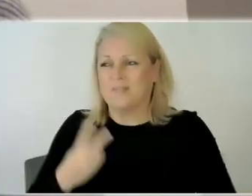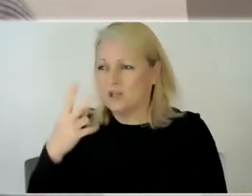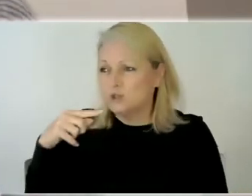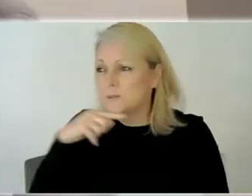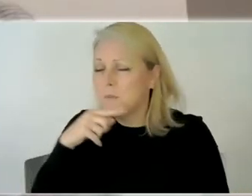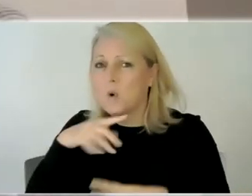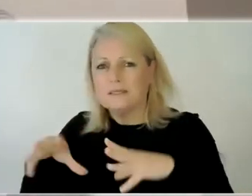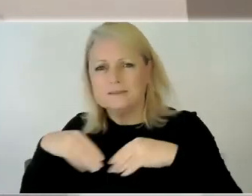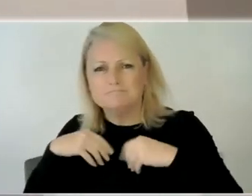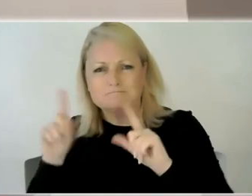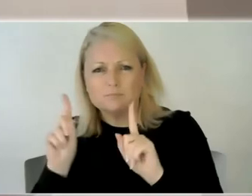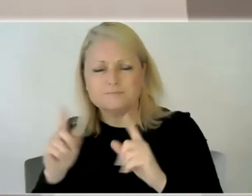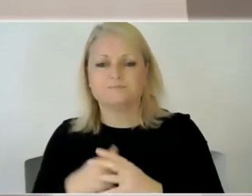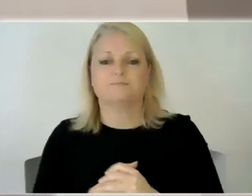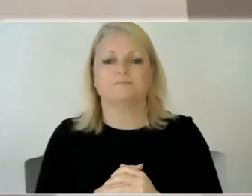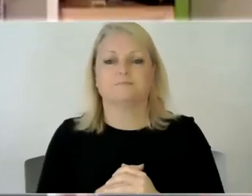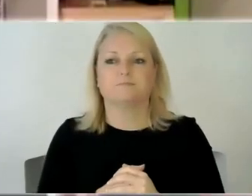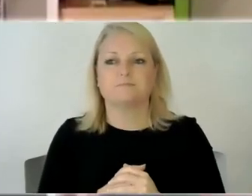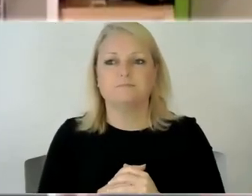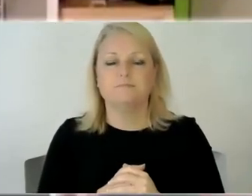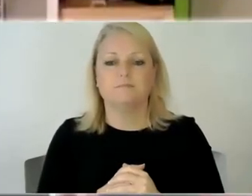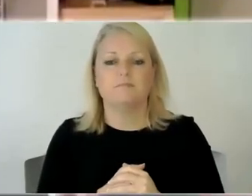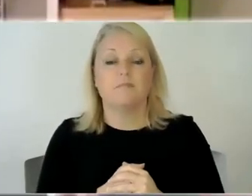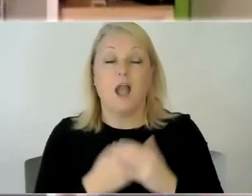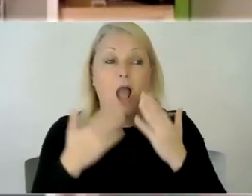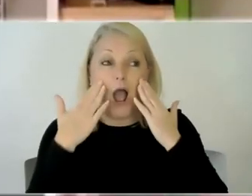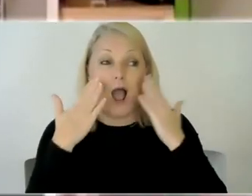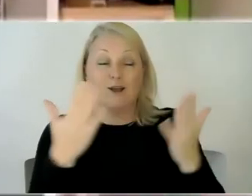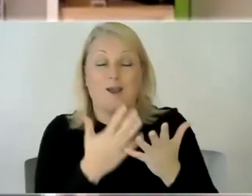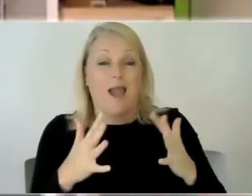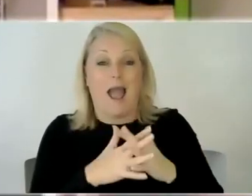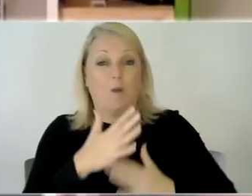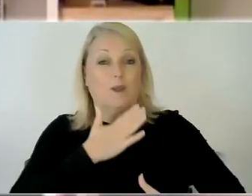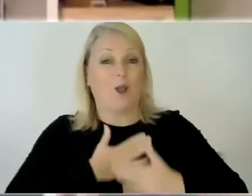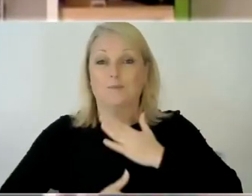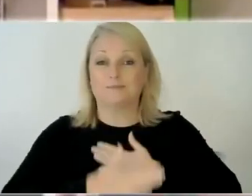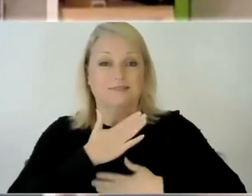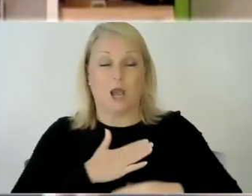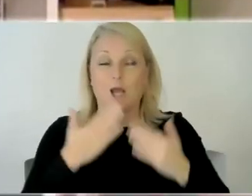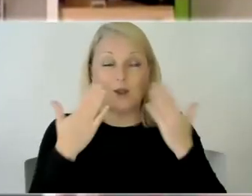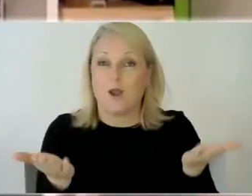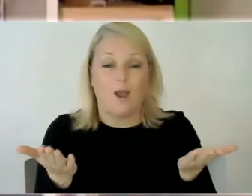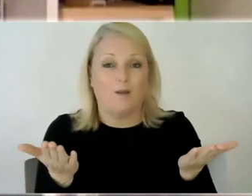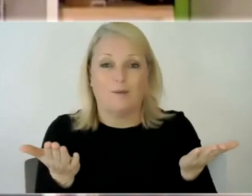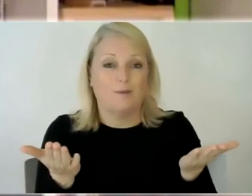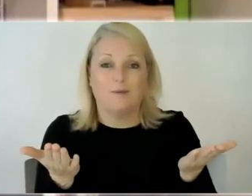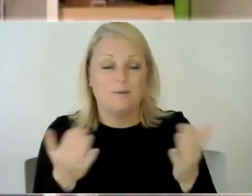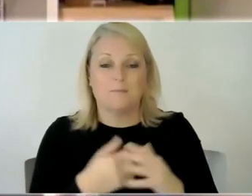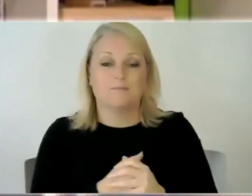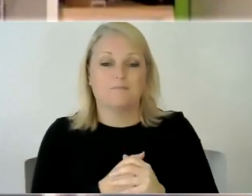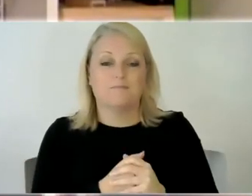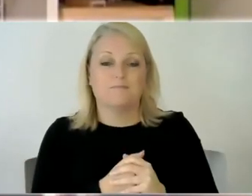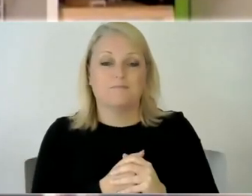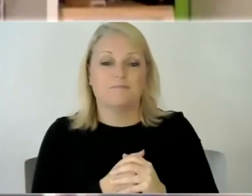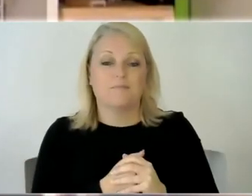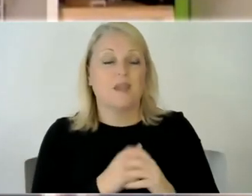the changes i don't know how we cope to be honest we had um so so yeah